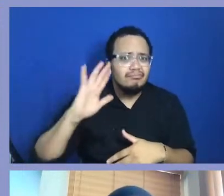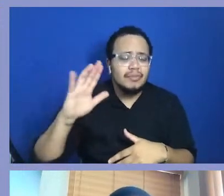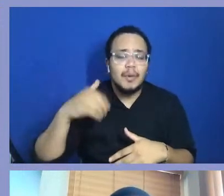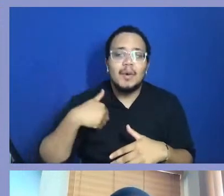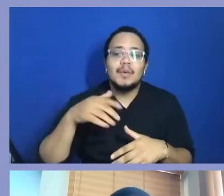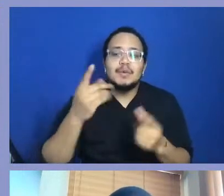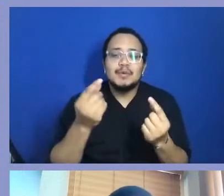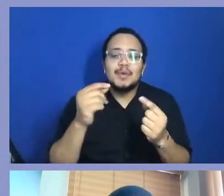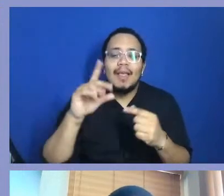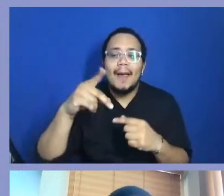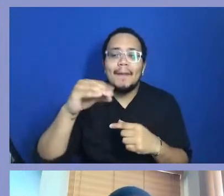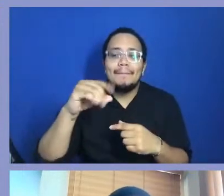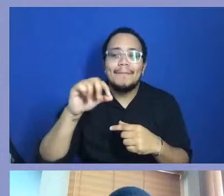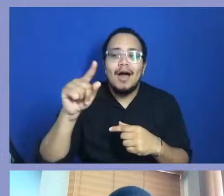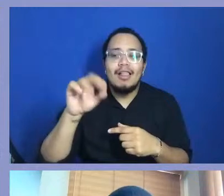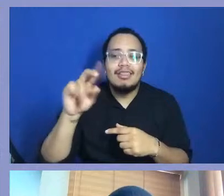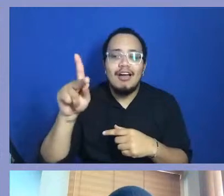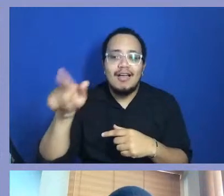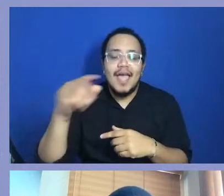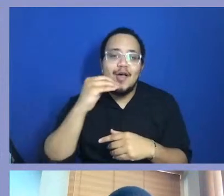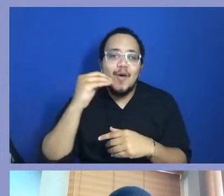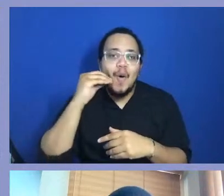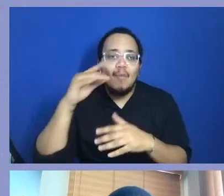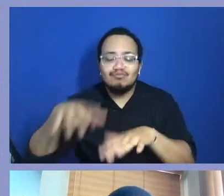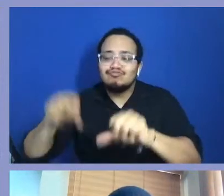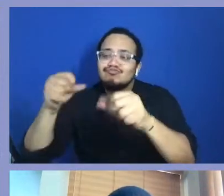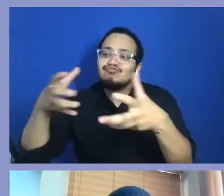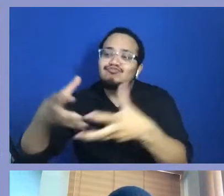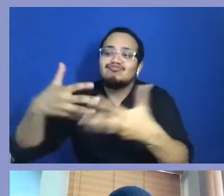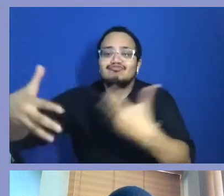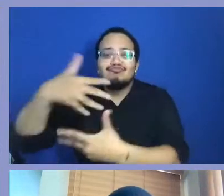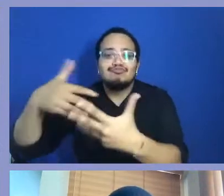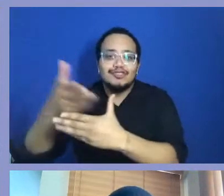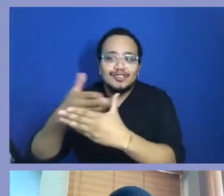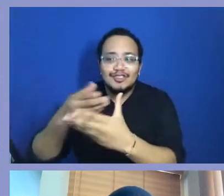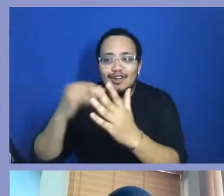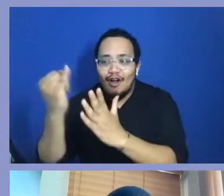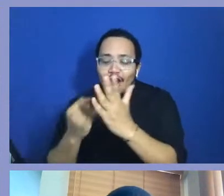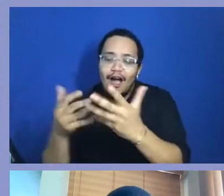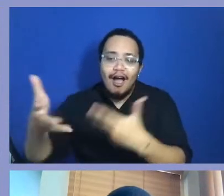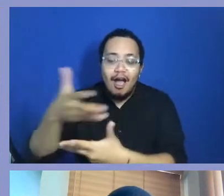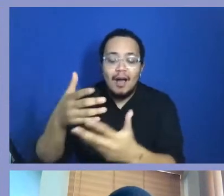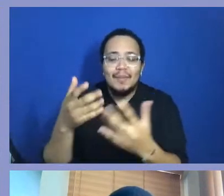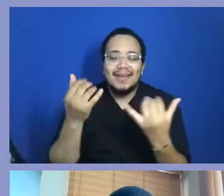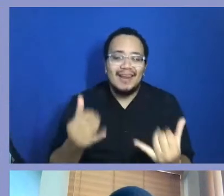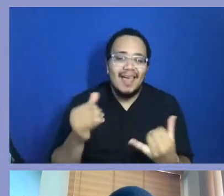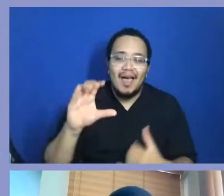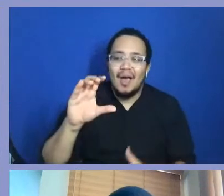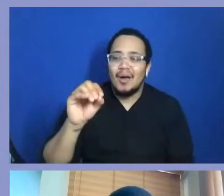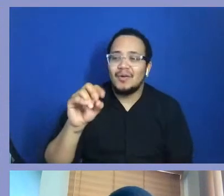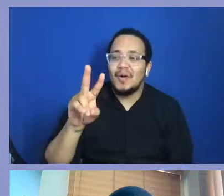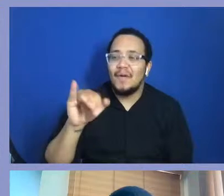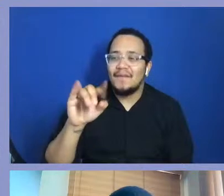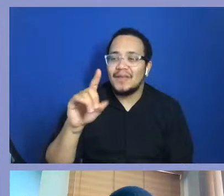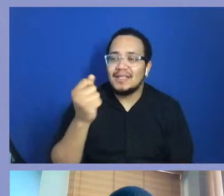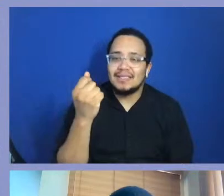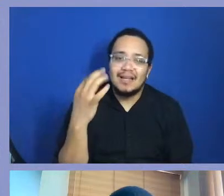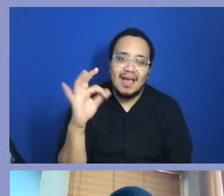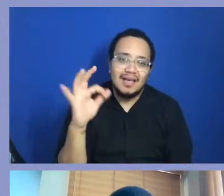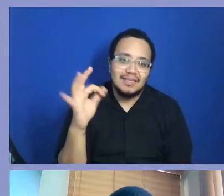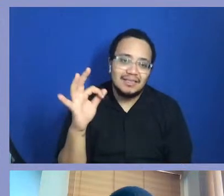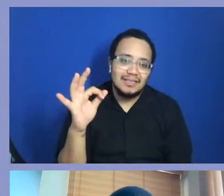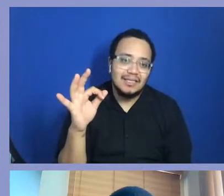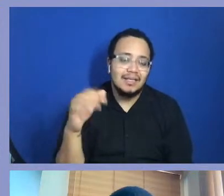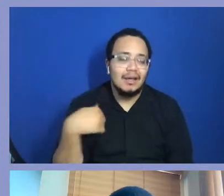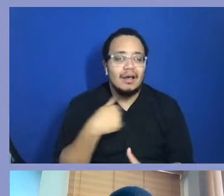each other's houses. All this pandemic stuff has stopped us from clasping each other, telling each other we're going to get better, what